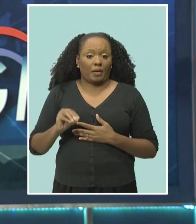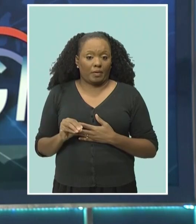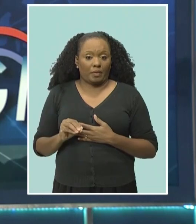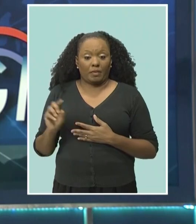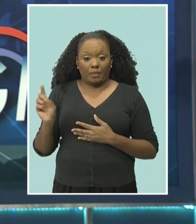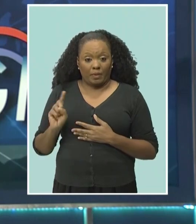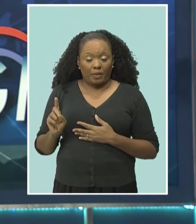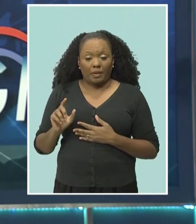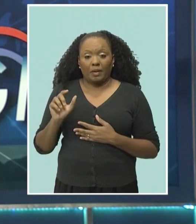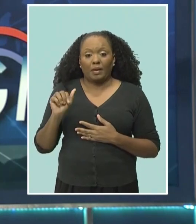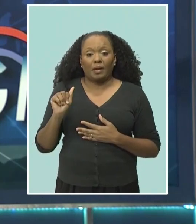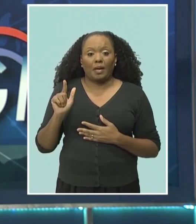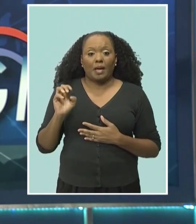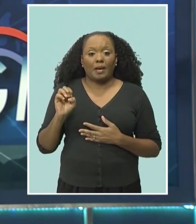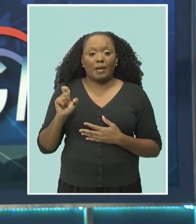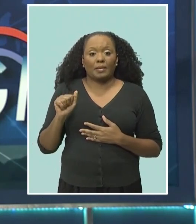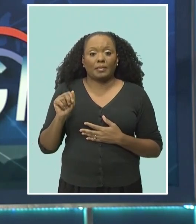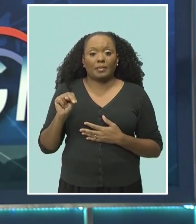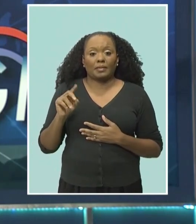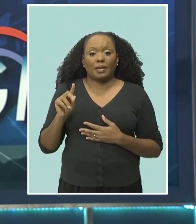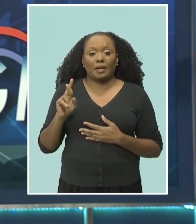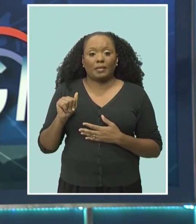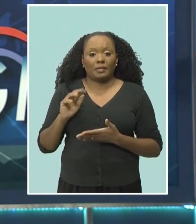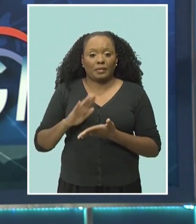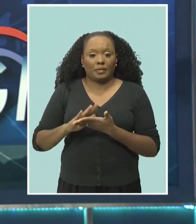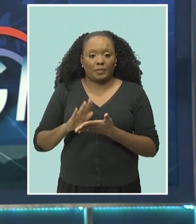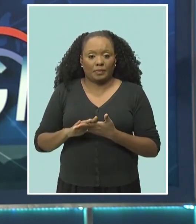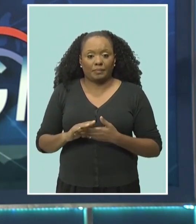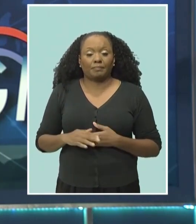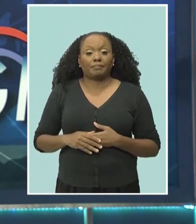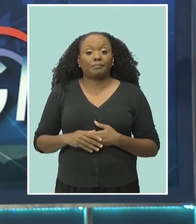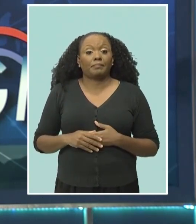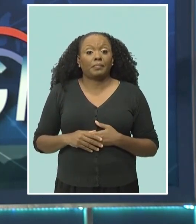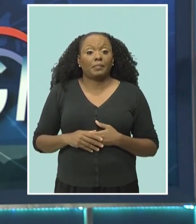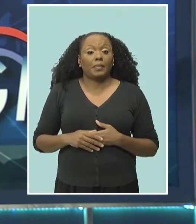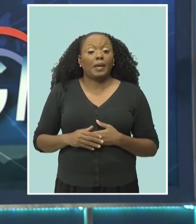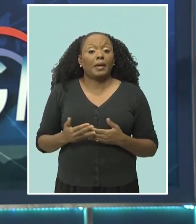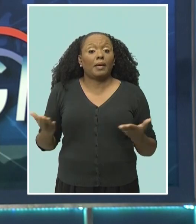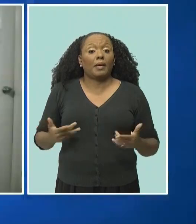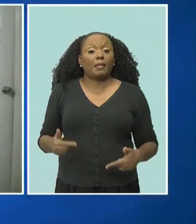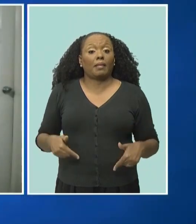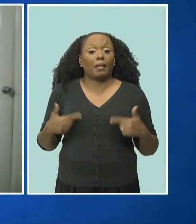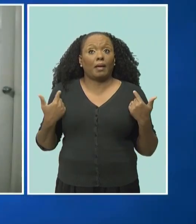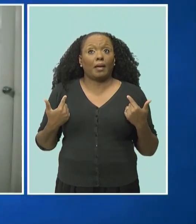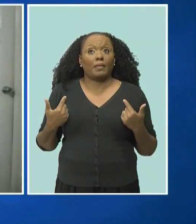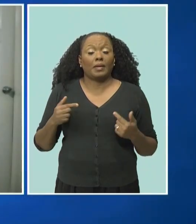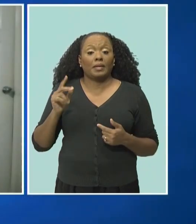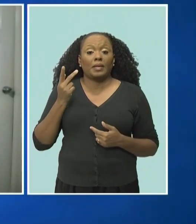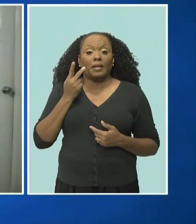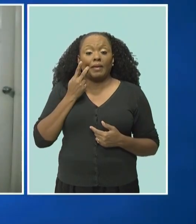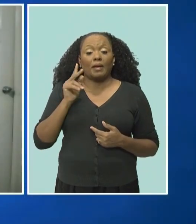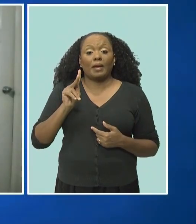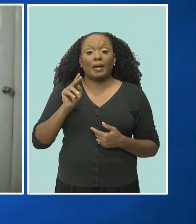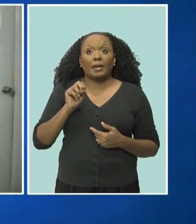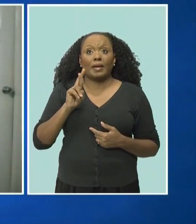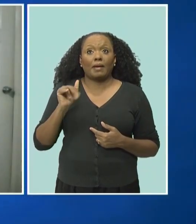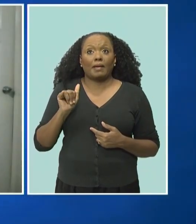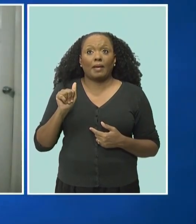School in St. Peter. Joining us live to speak about the meeting is a member of the Commission, Carrie Ann Eiffel. Good evening, Ms. Eiffel.